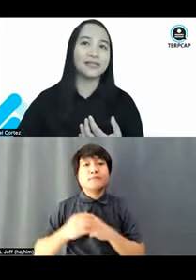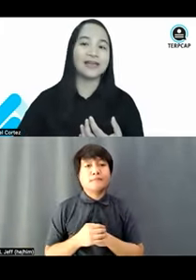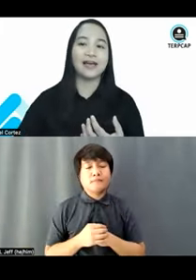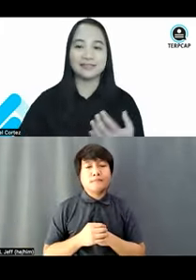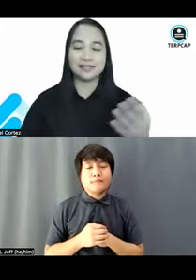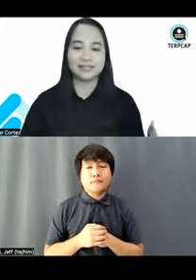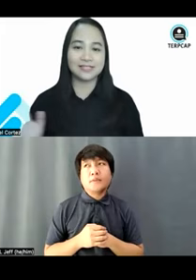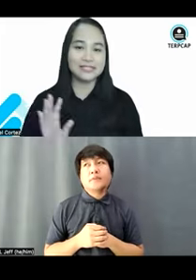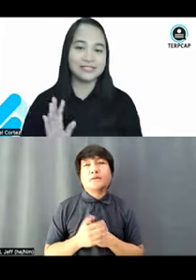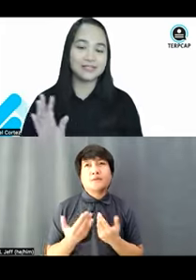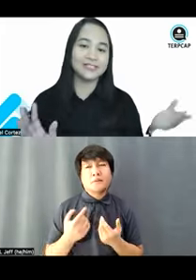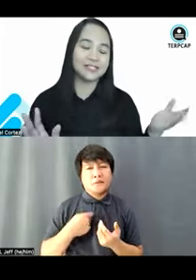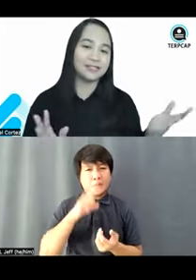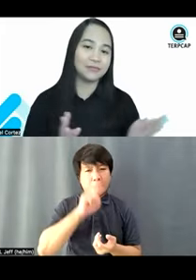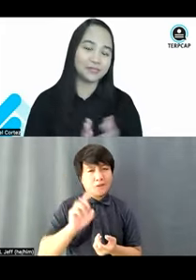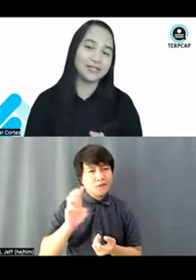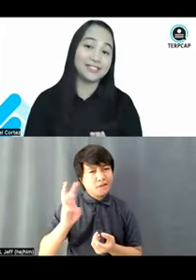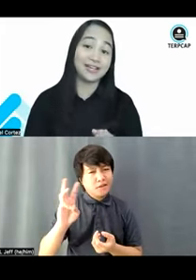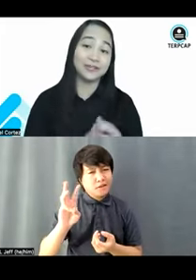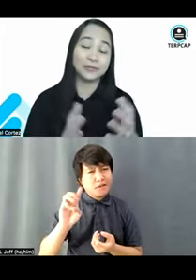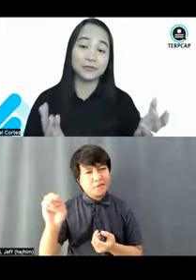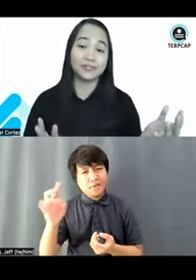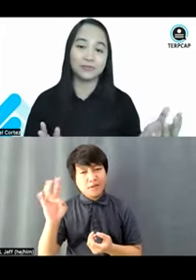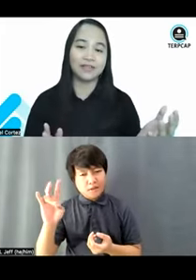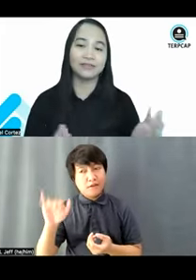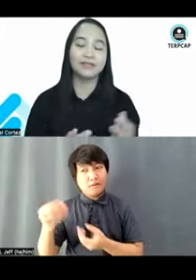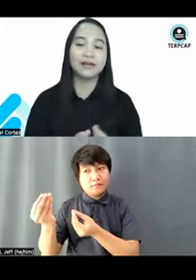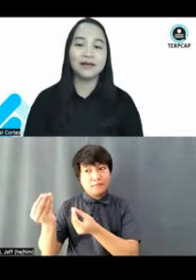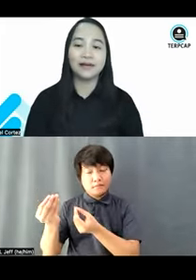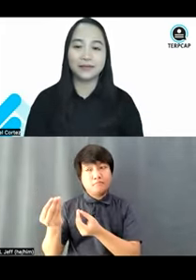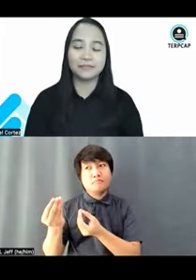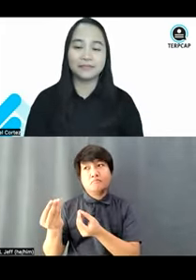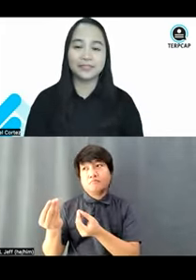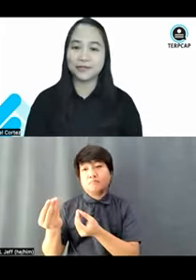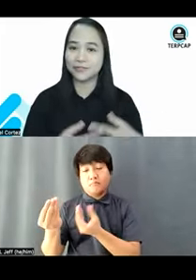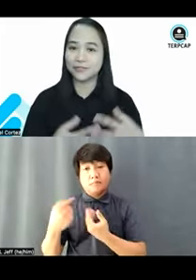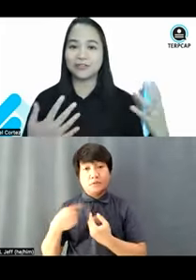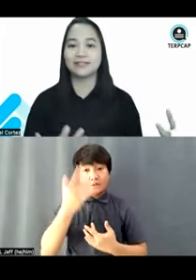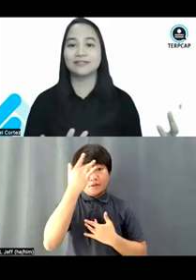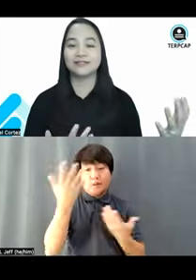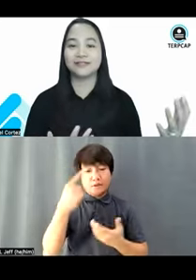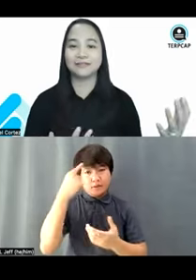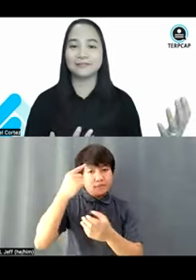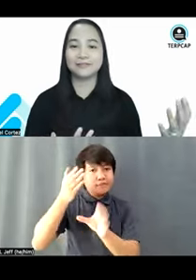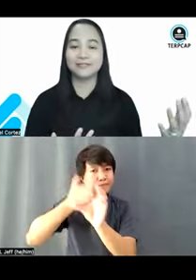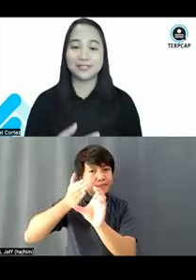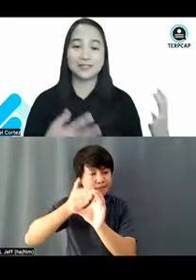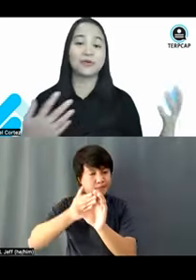as early as 1617, I was already diagnosed with psychosocial